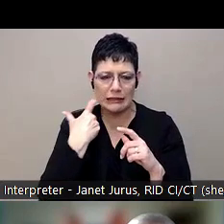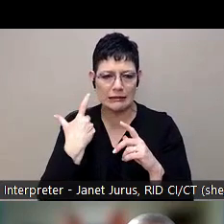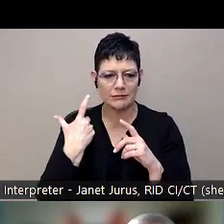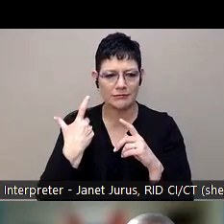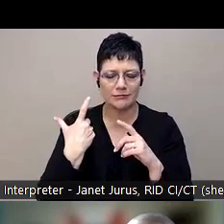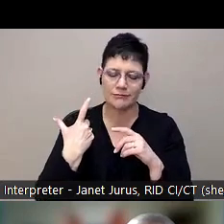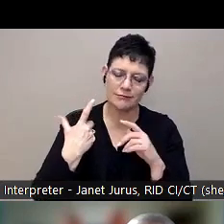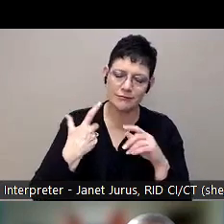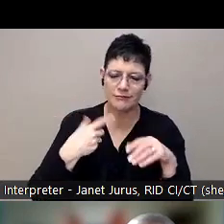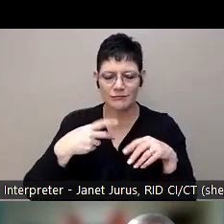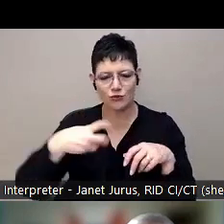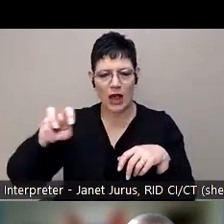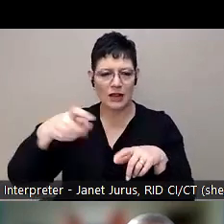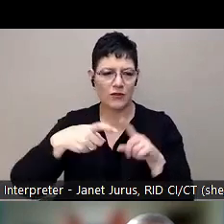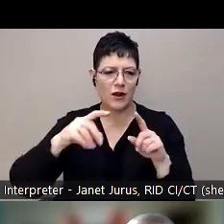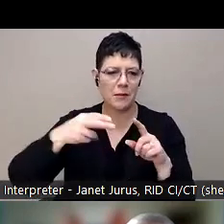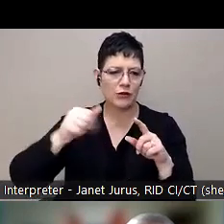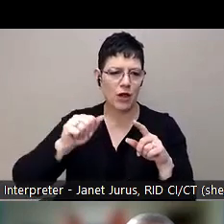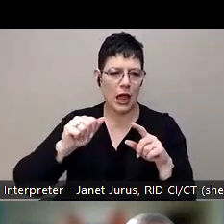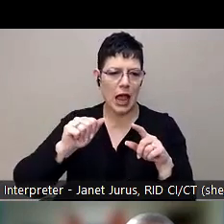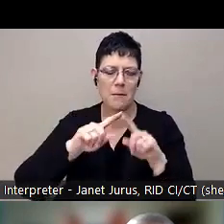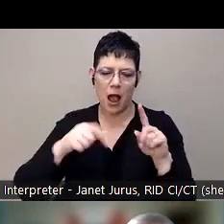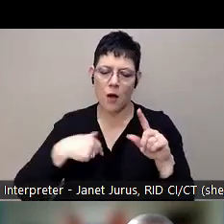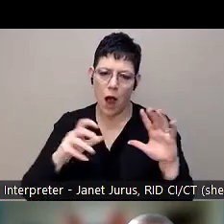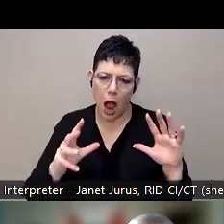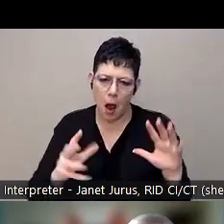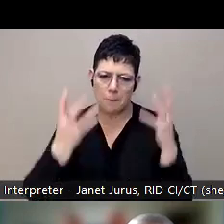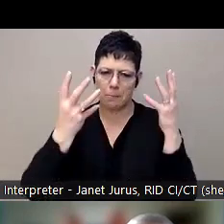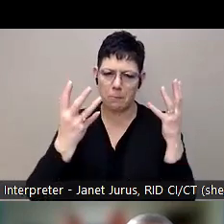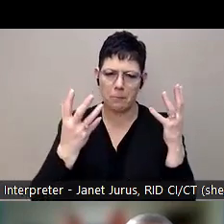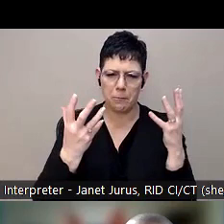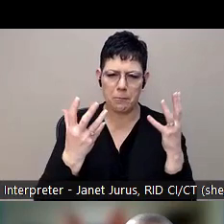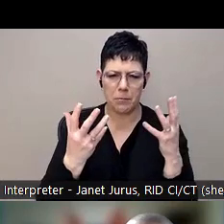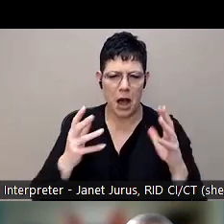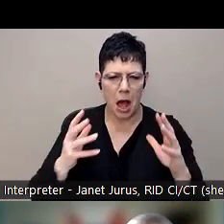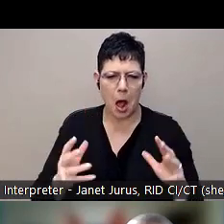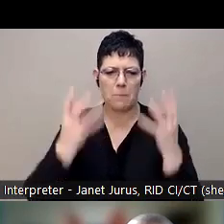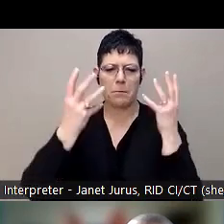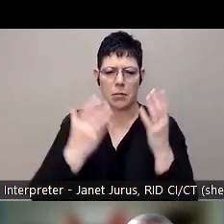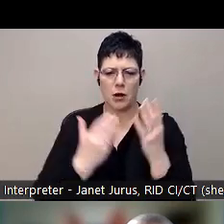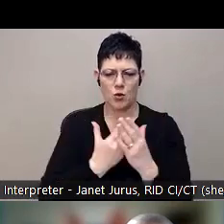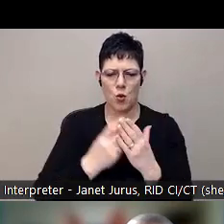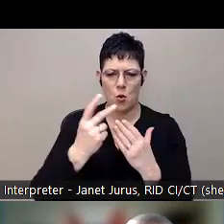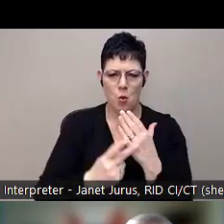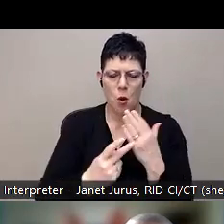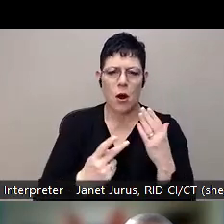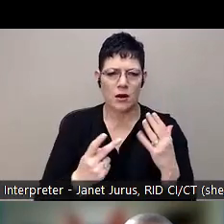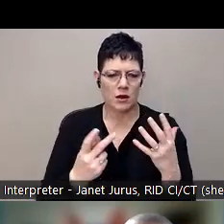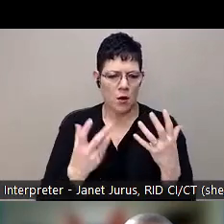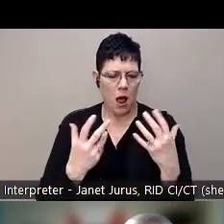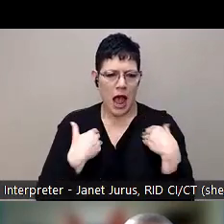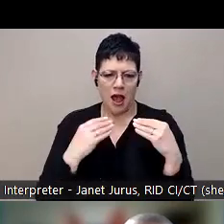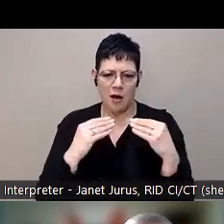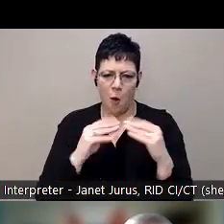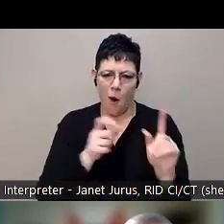some programs to just boost up the prevention because we believe in it so much. So we're just trying to make the programs that we have more widespread